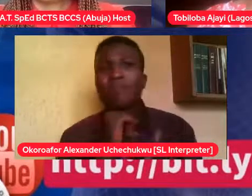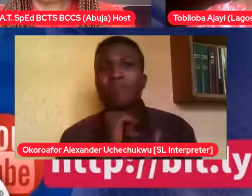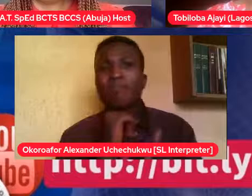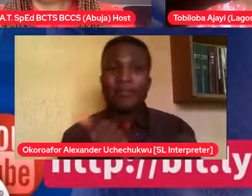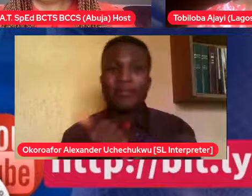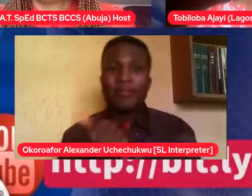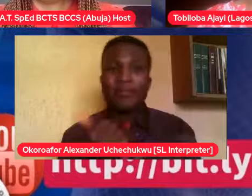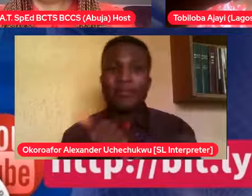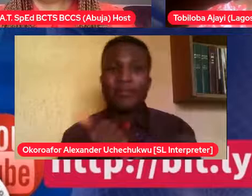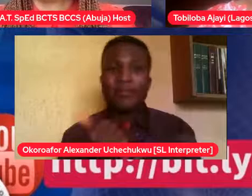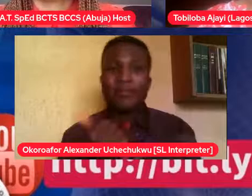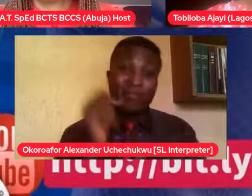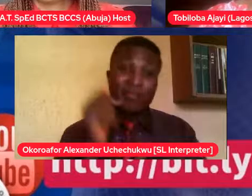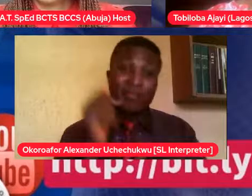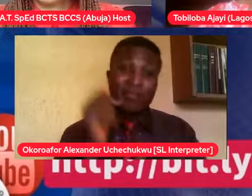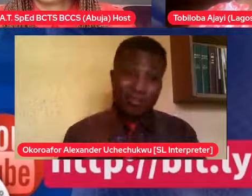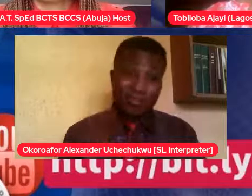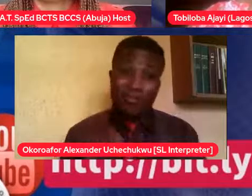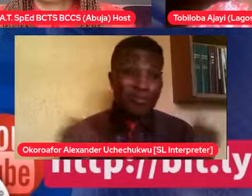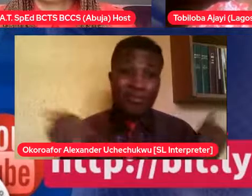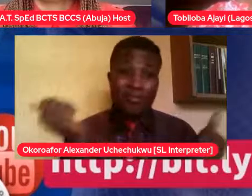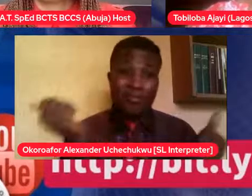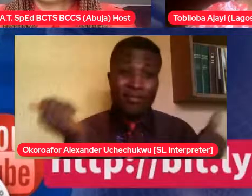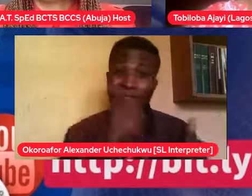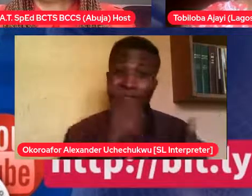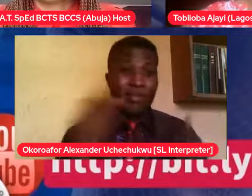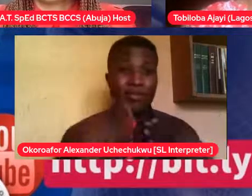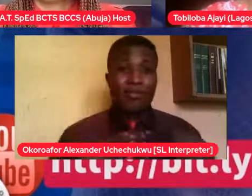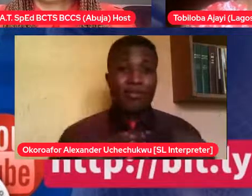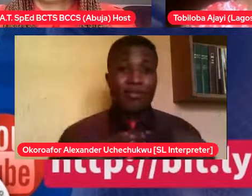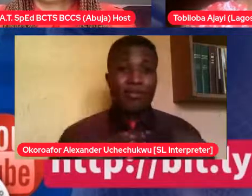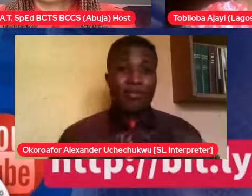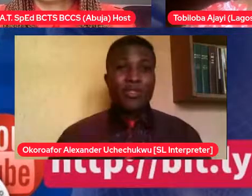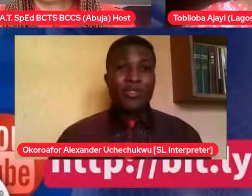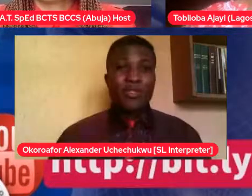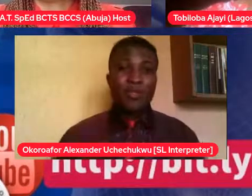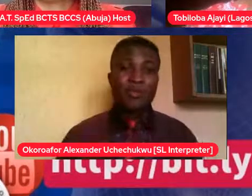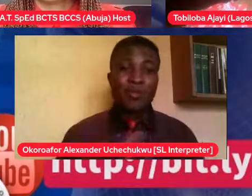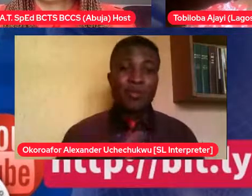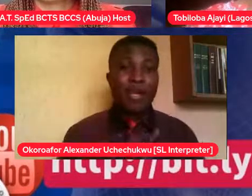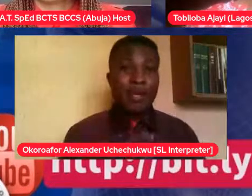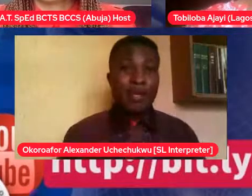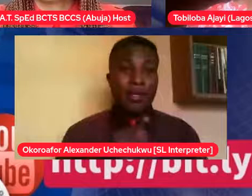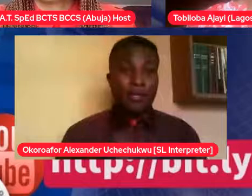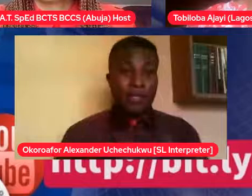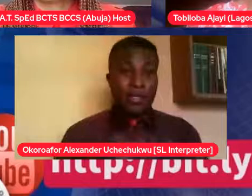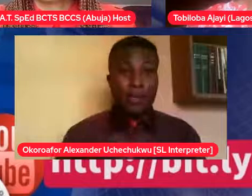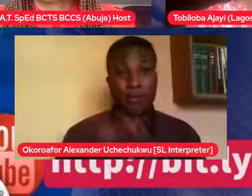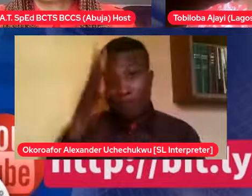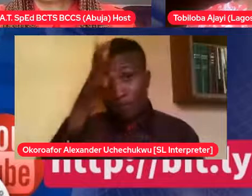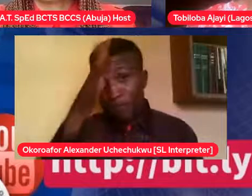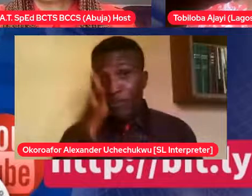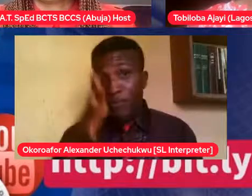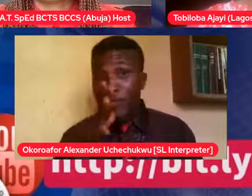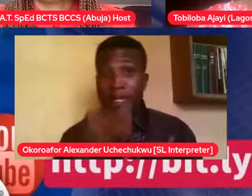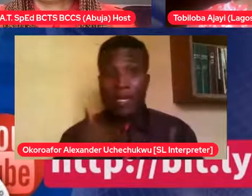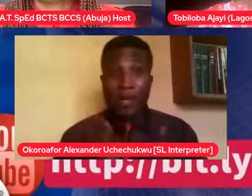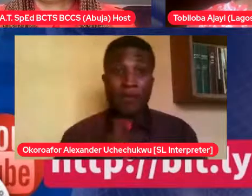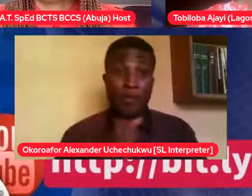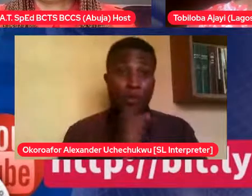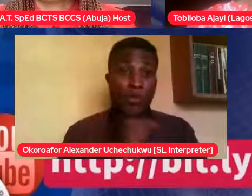parents have the work to do. First, understanding that these things are normal. Sometimes we, especially a parent with,